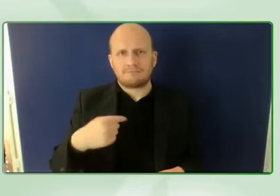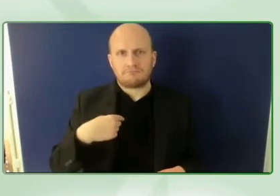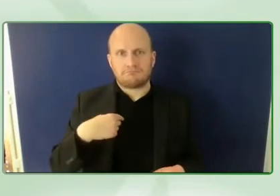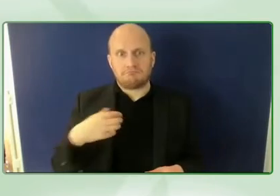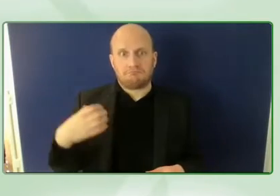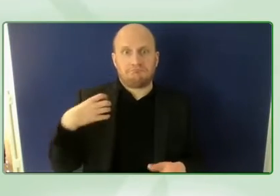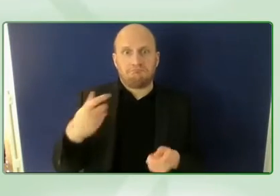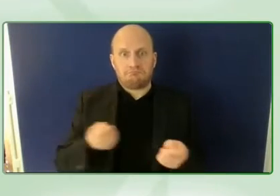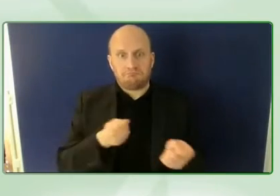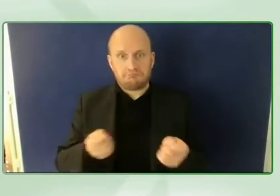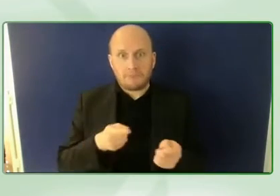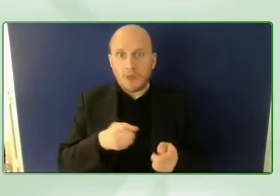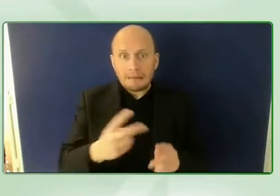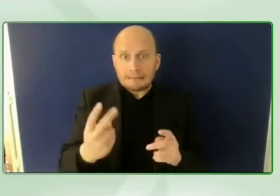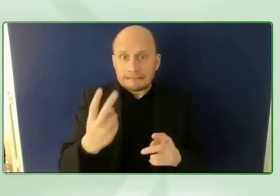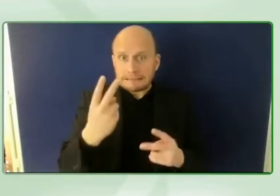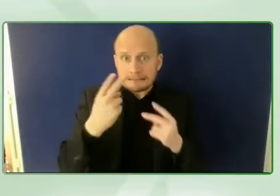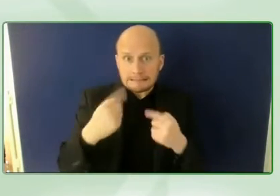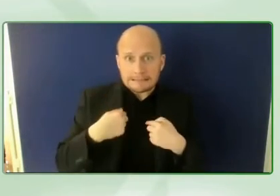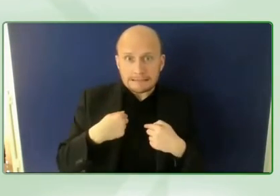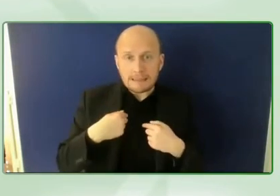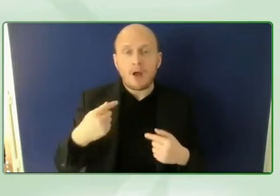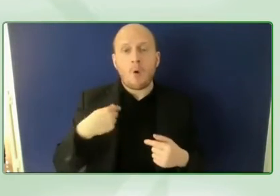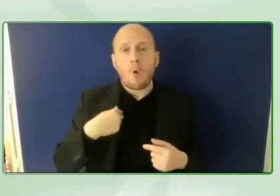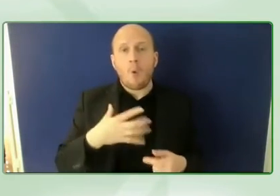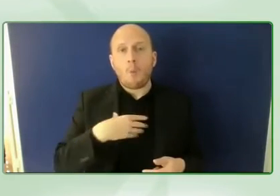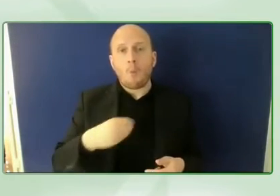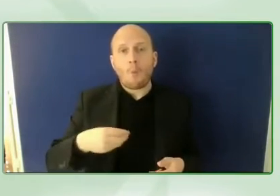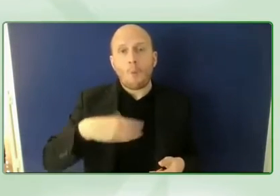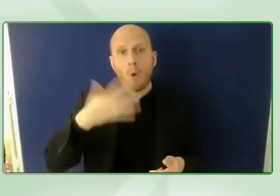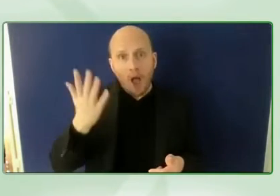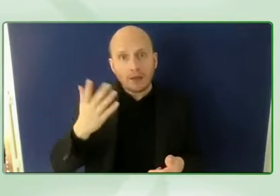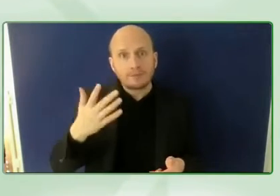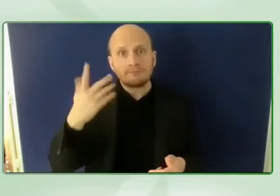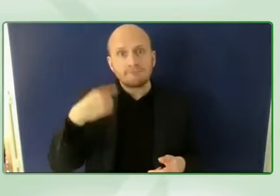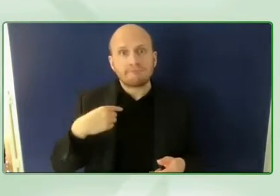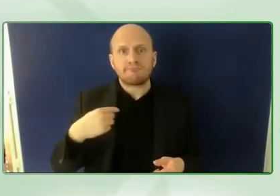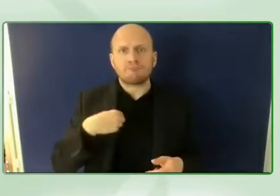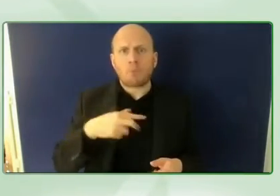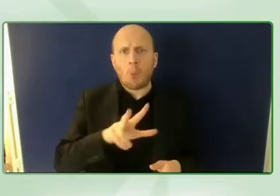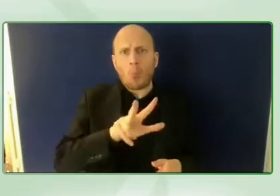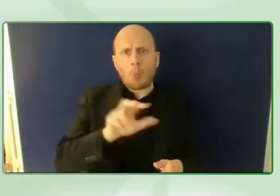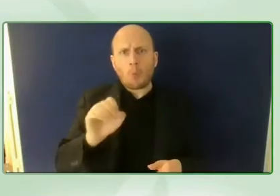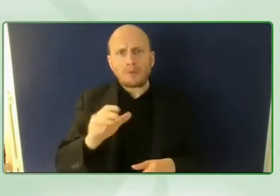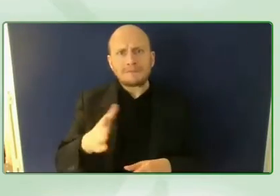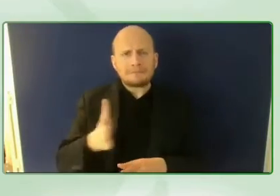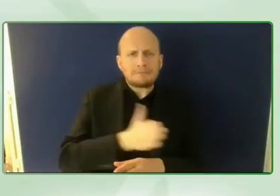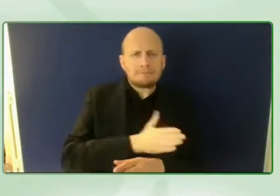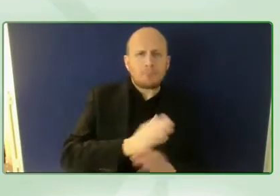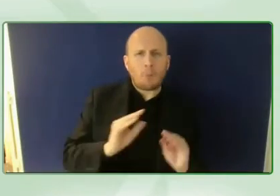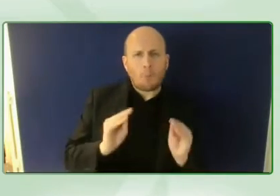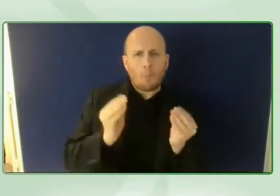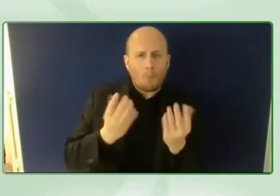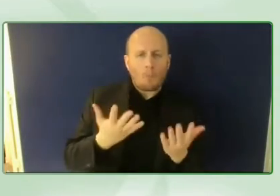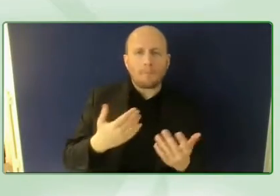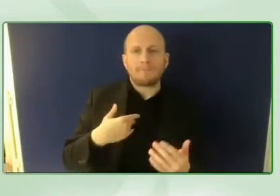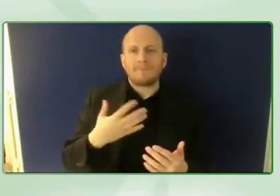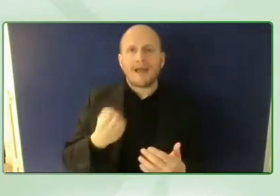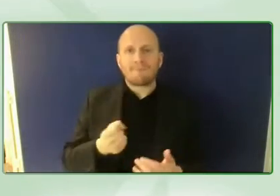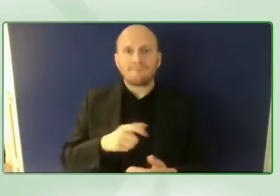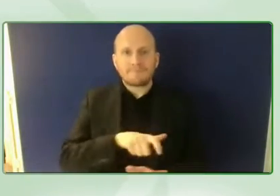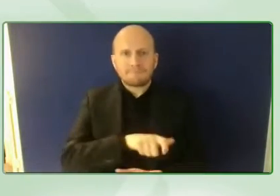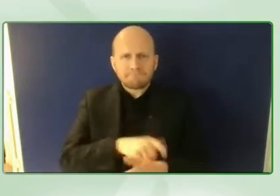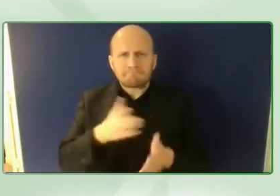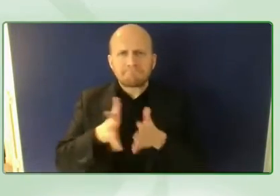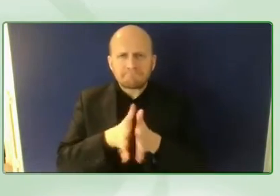i'm a white male in his early 30s i have a cast around my right hand because i just recently tore my tendon